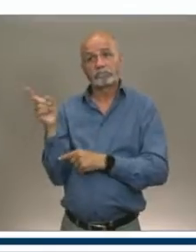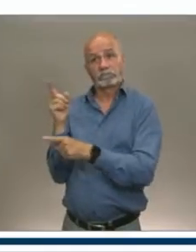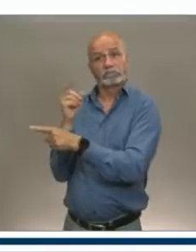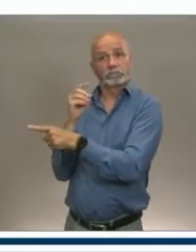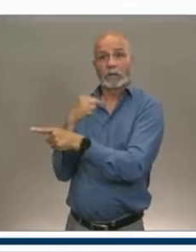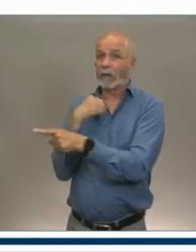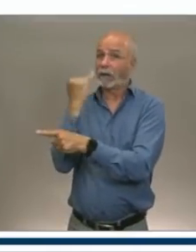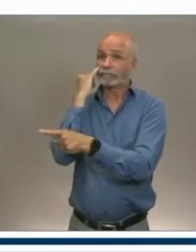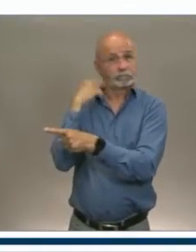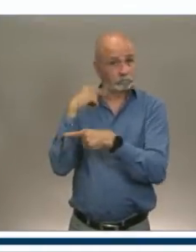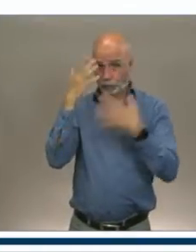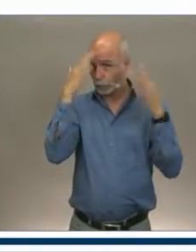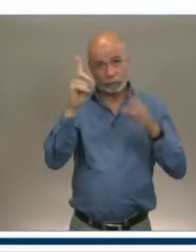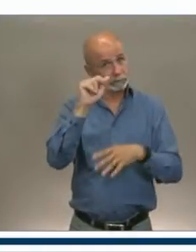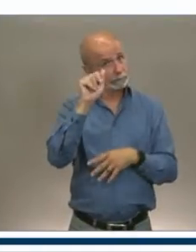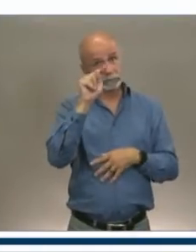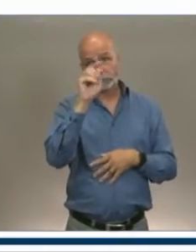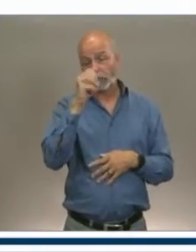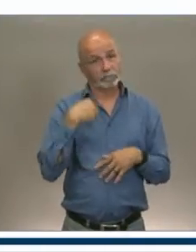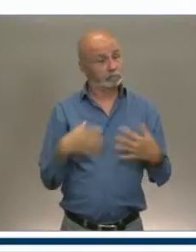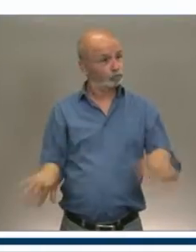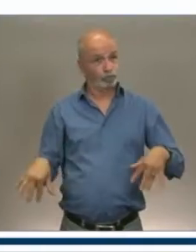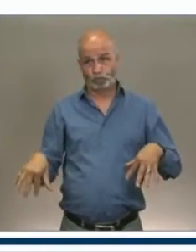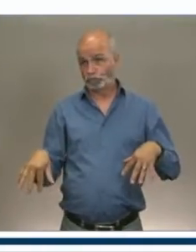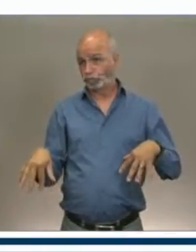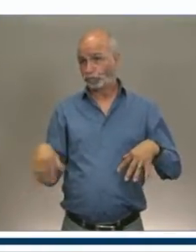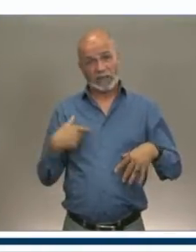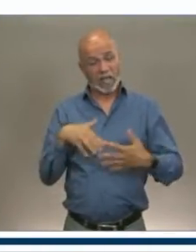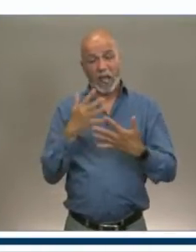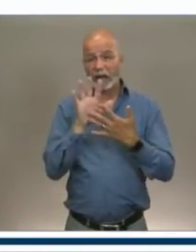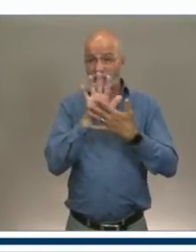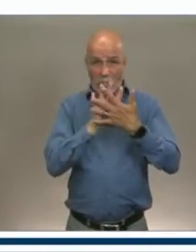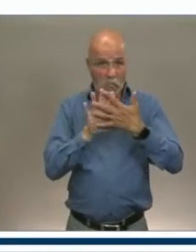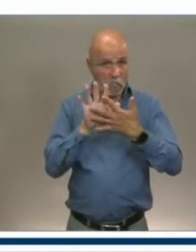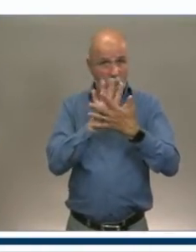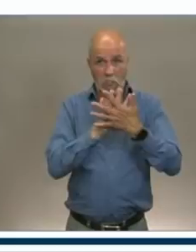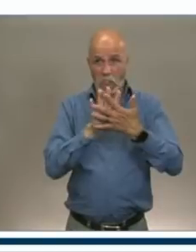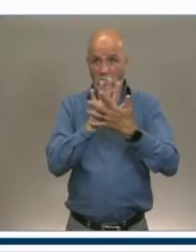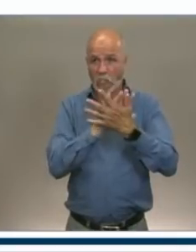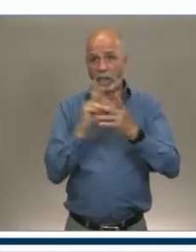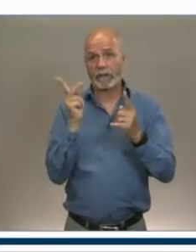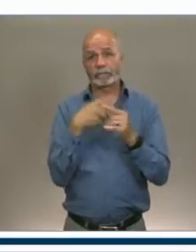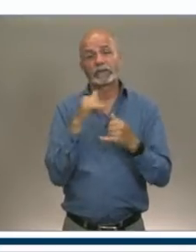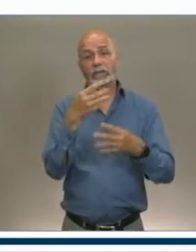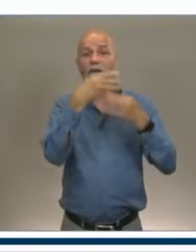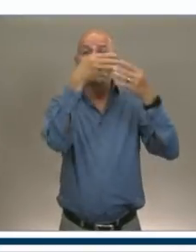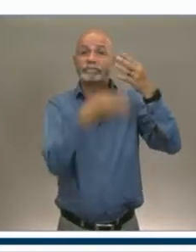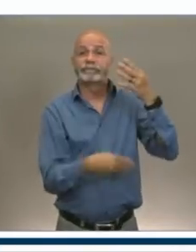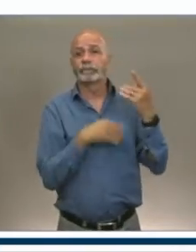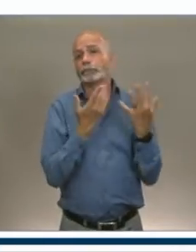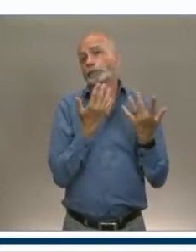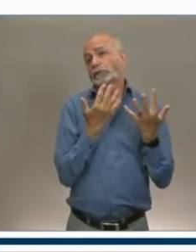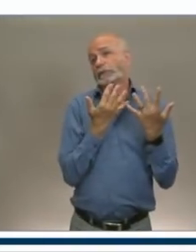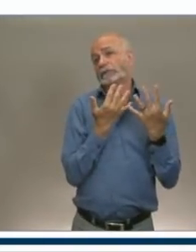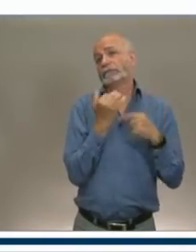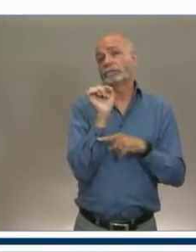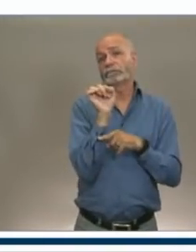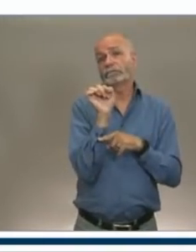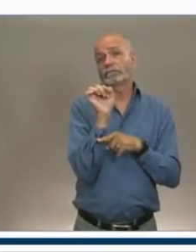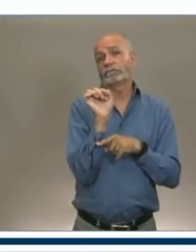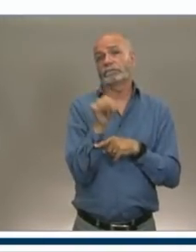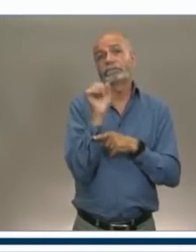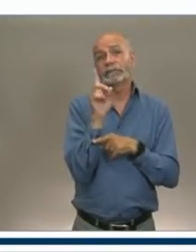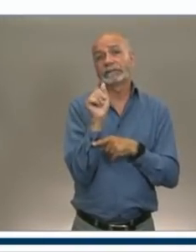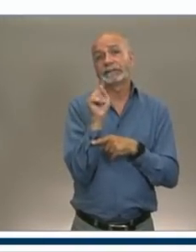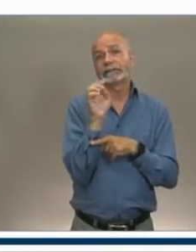down and they're ambiguous, people will just wait until they have certainty. Because even saying, you know,